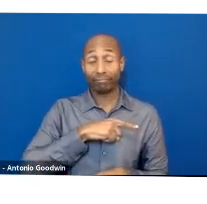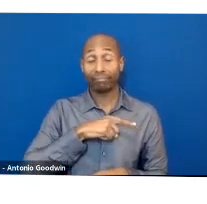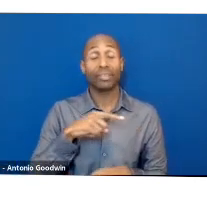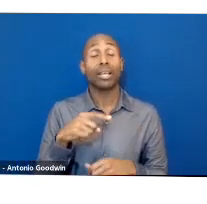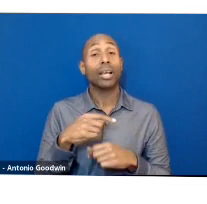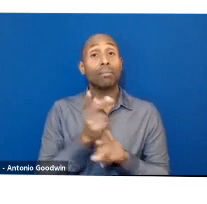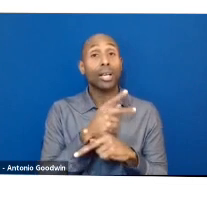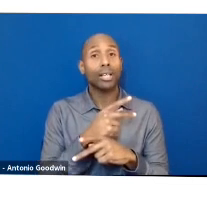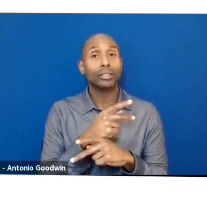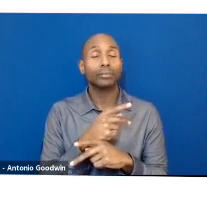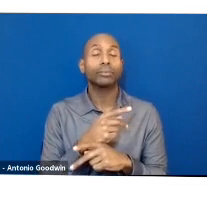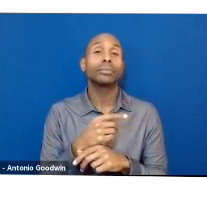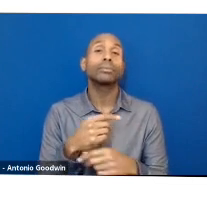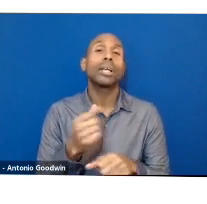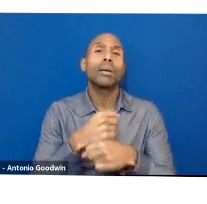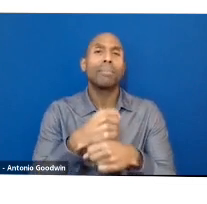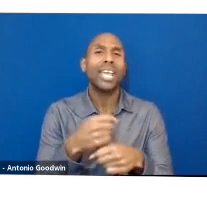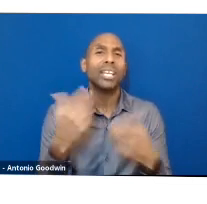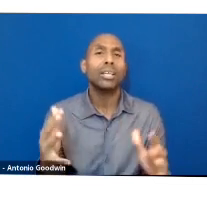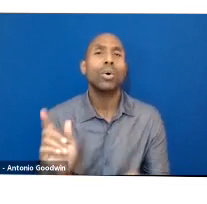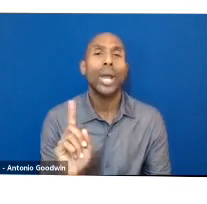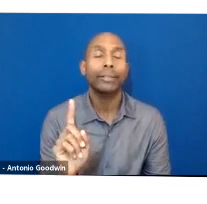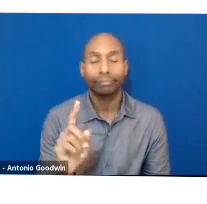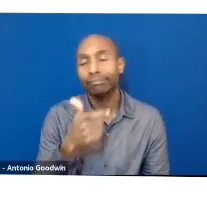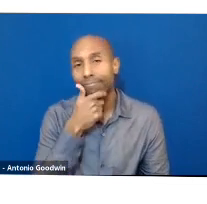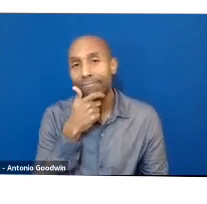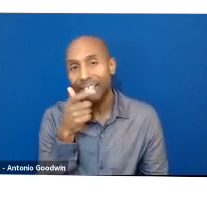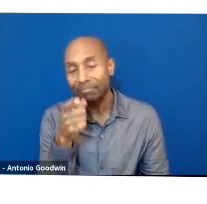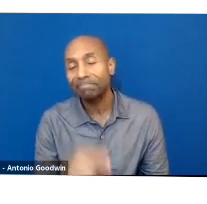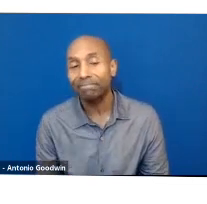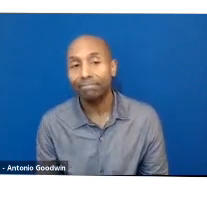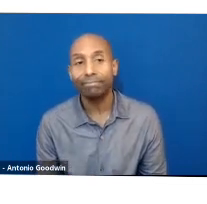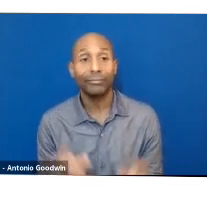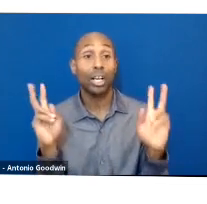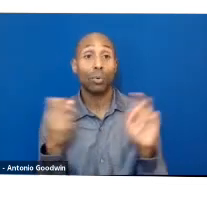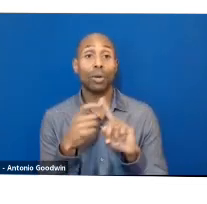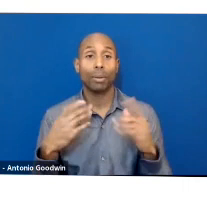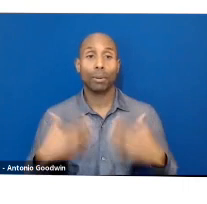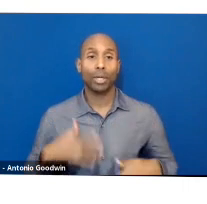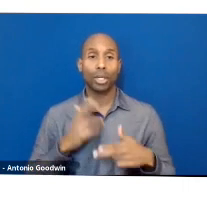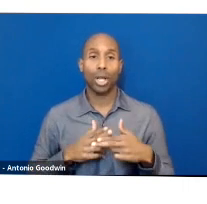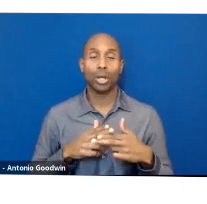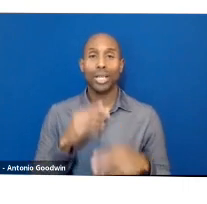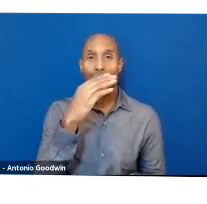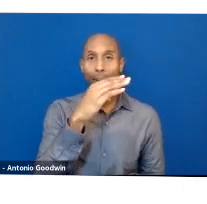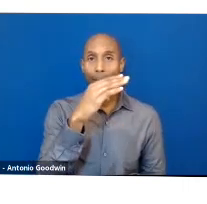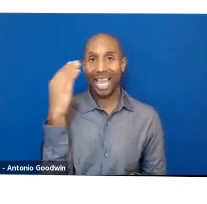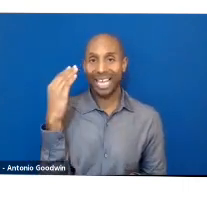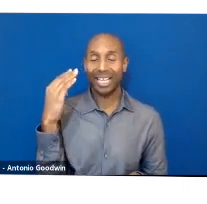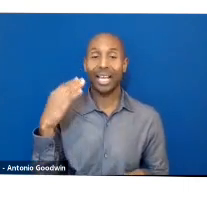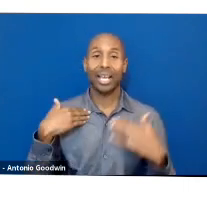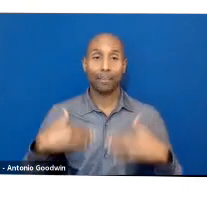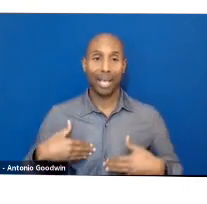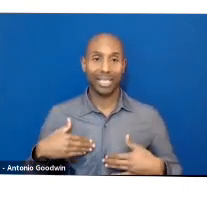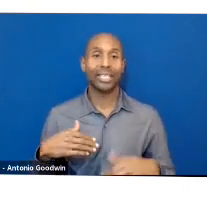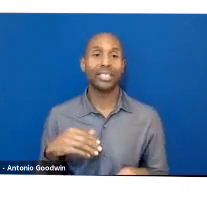made by the British. This is a quote that comes from a book called Black Bodies, White Gold by Anna Auerbidin